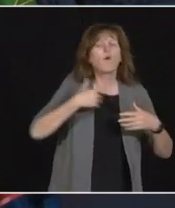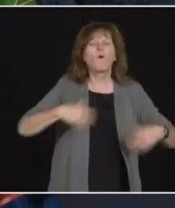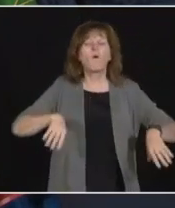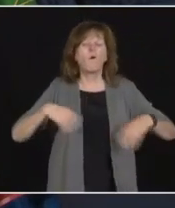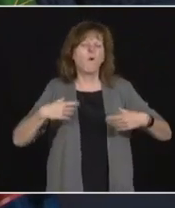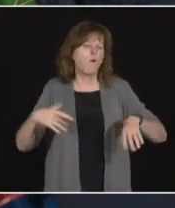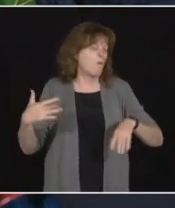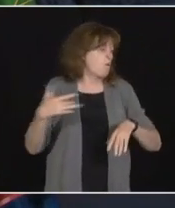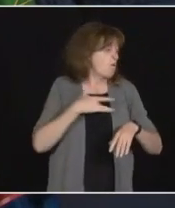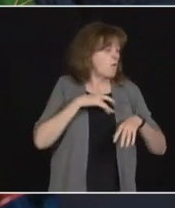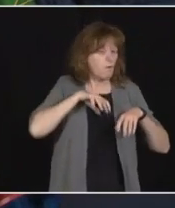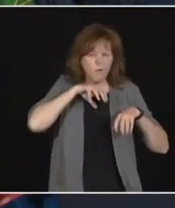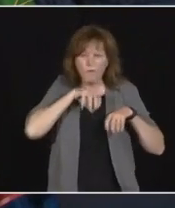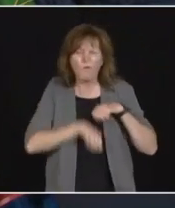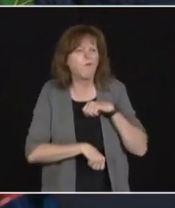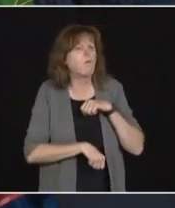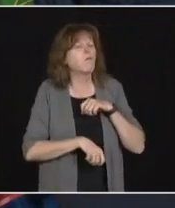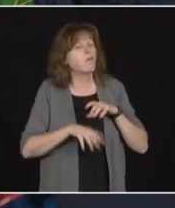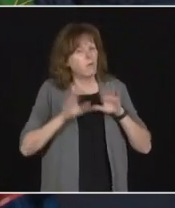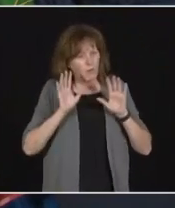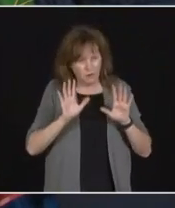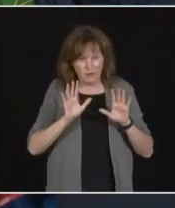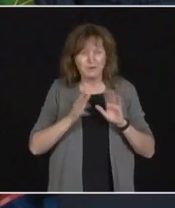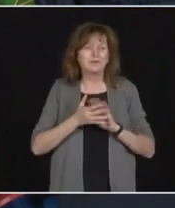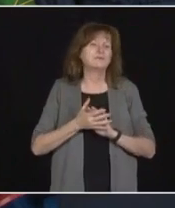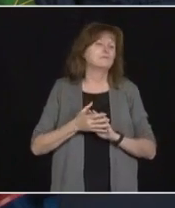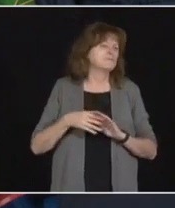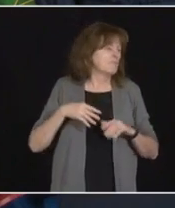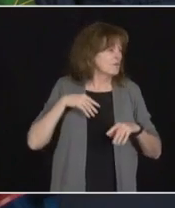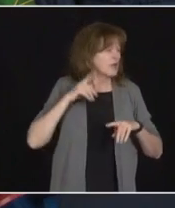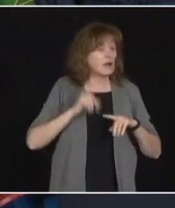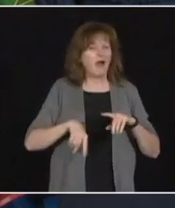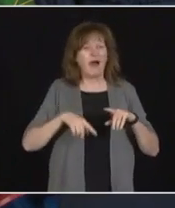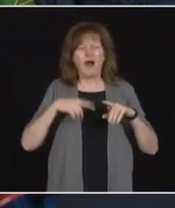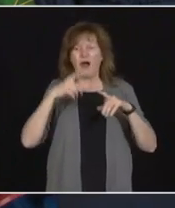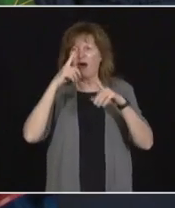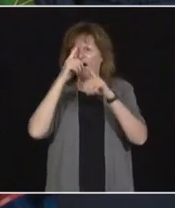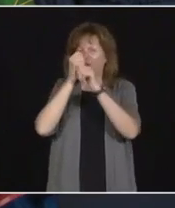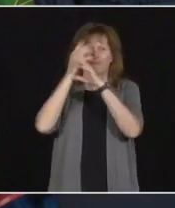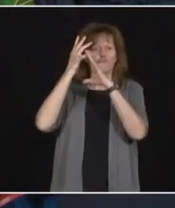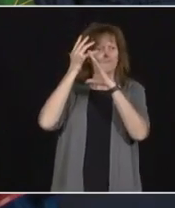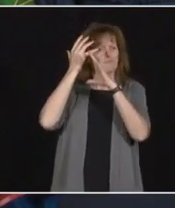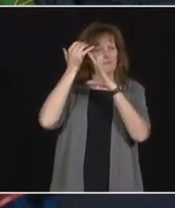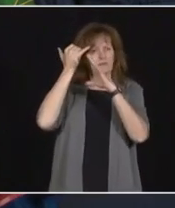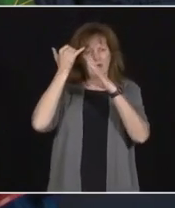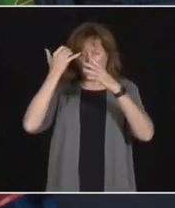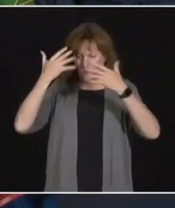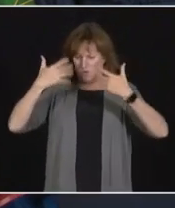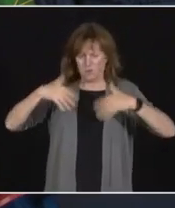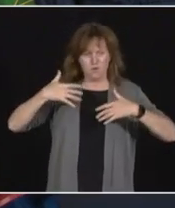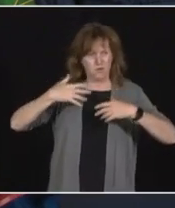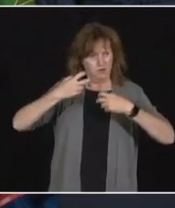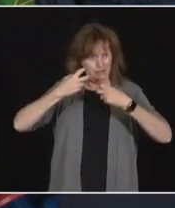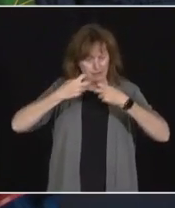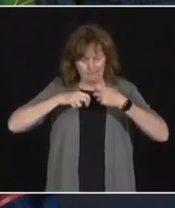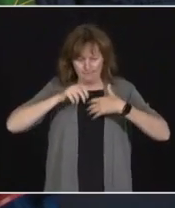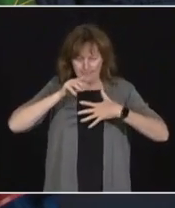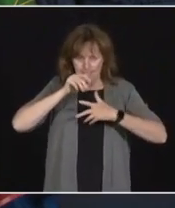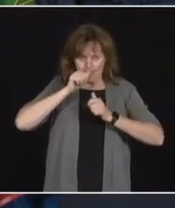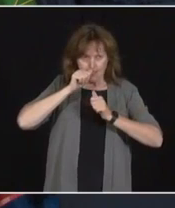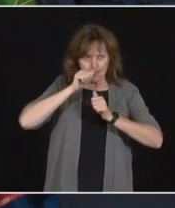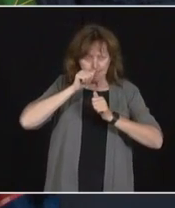worse. And it was a tremendous sacrifice. And we must never forget what these families